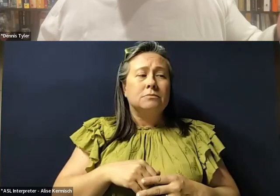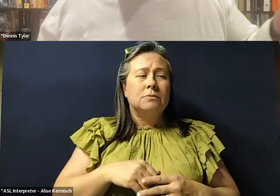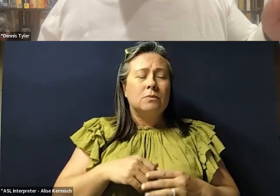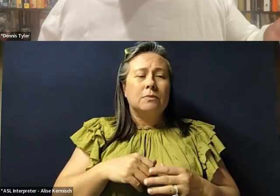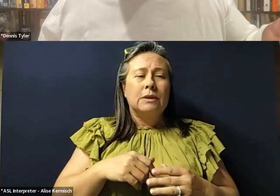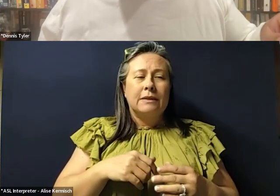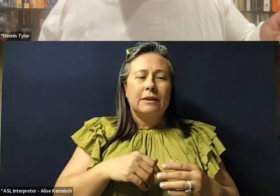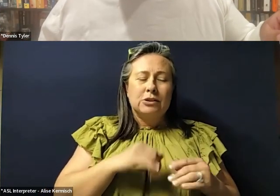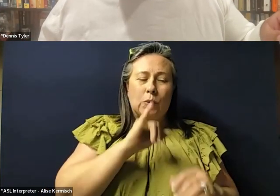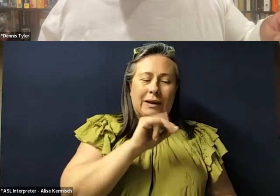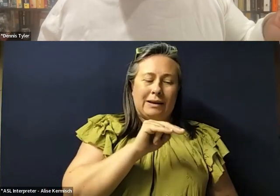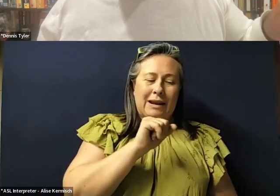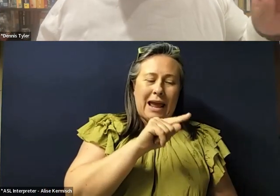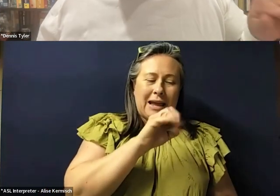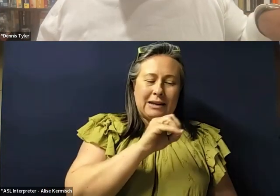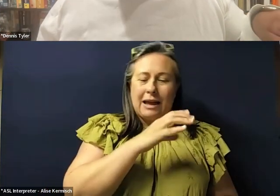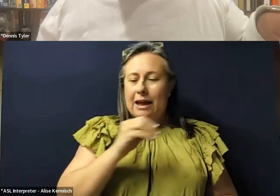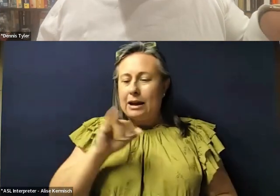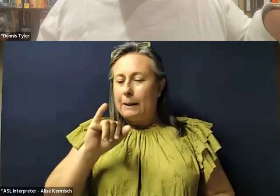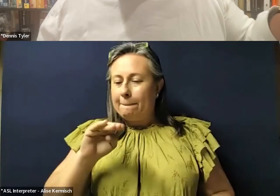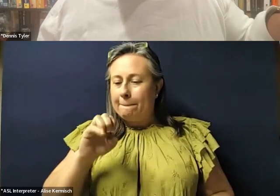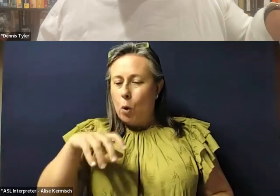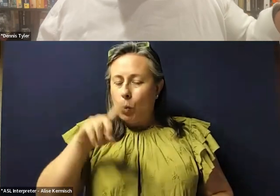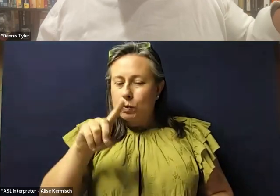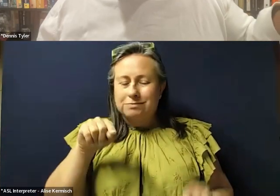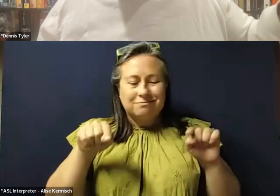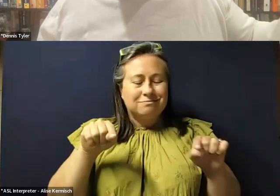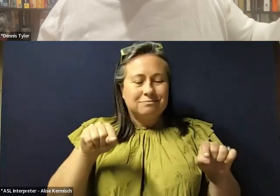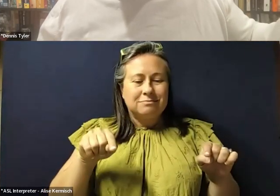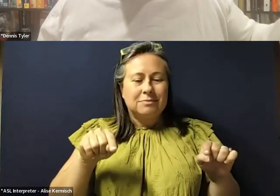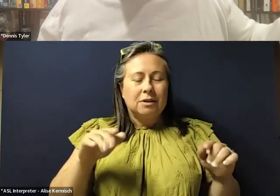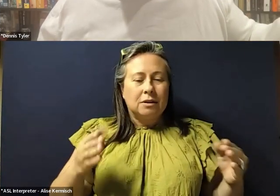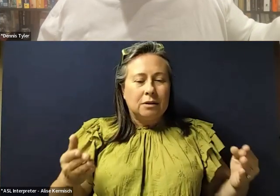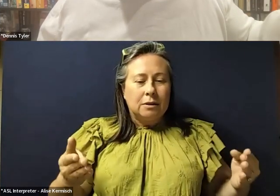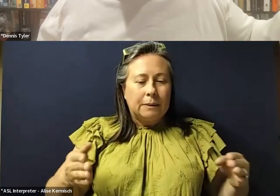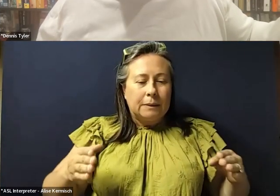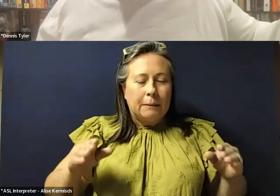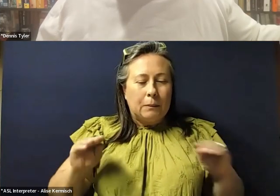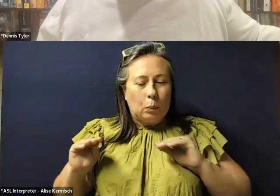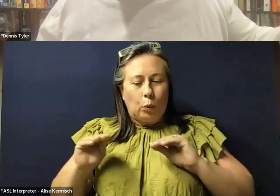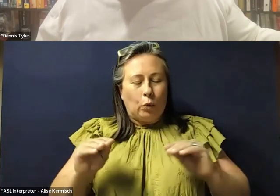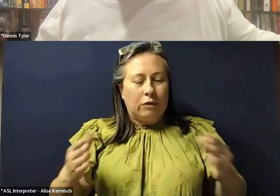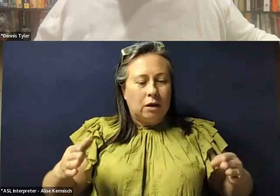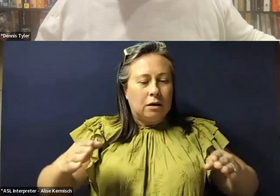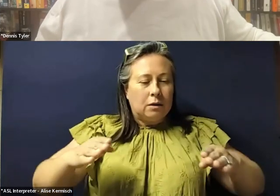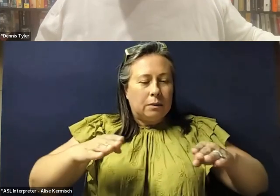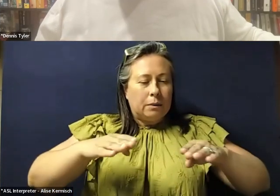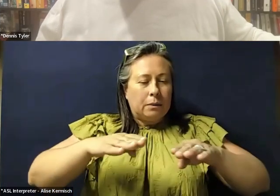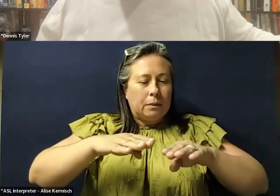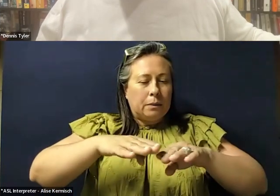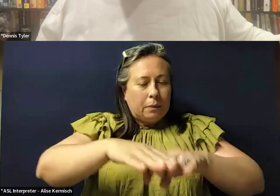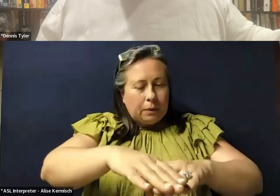between innate and imposed that moves us toward an intersectional framework. And, and for that context is key,